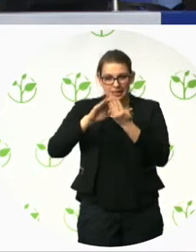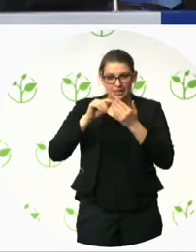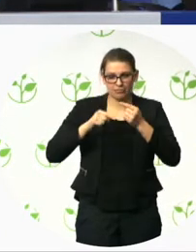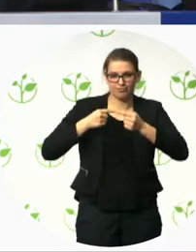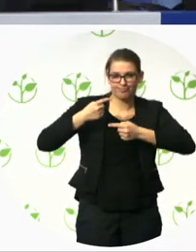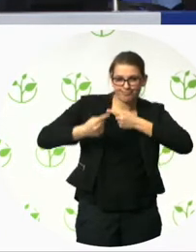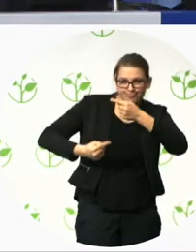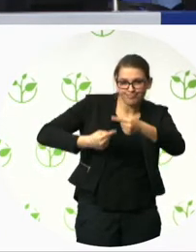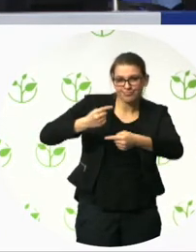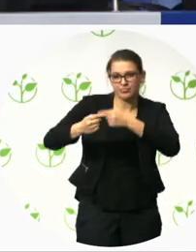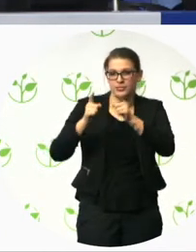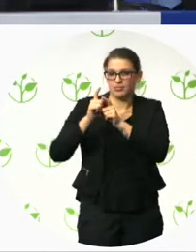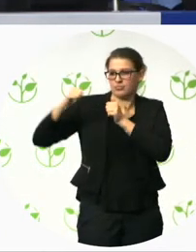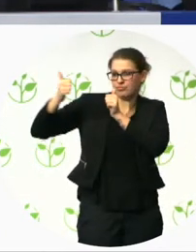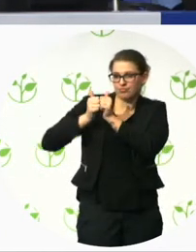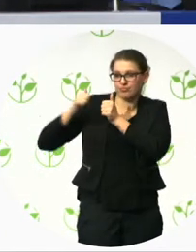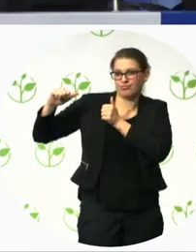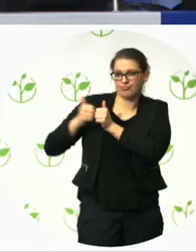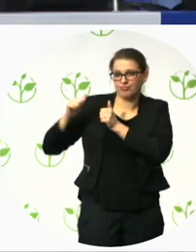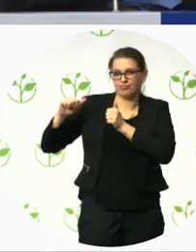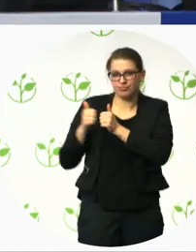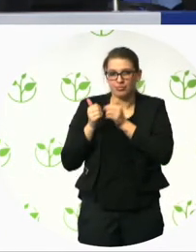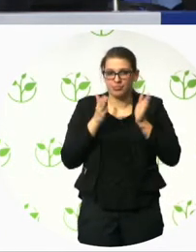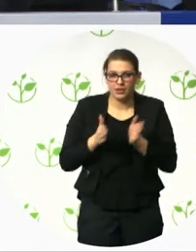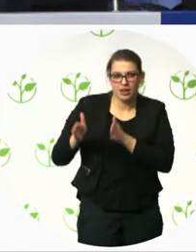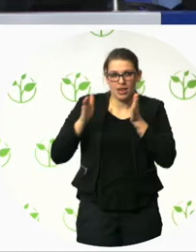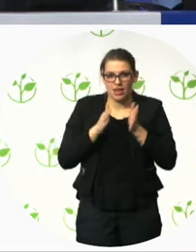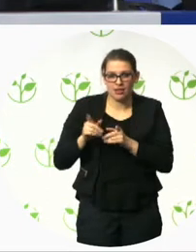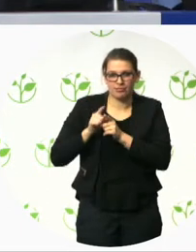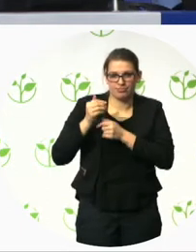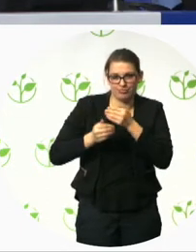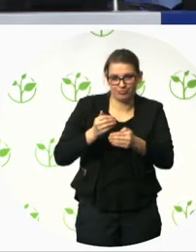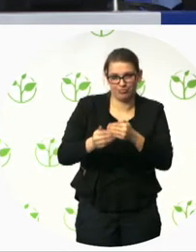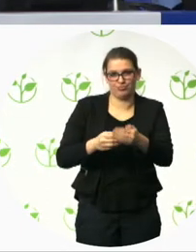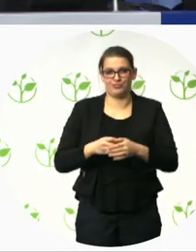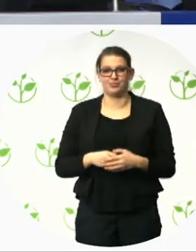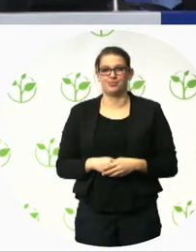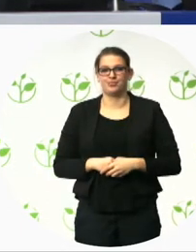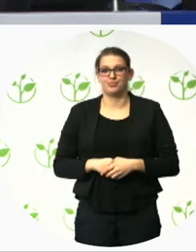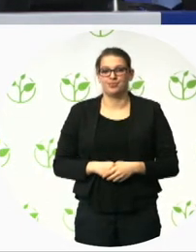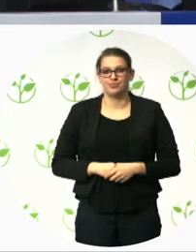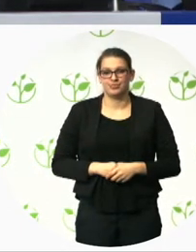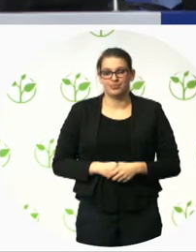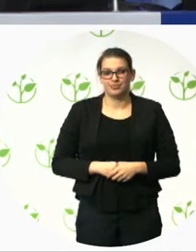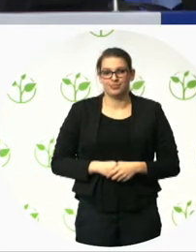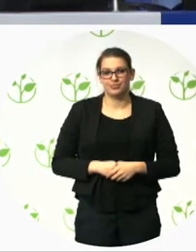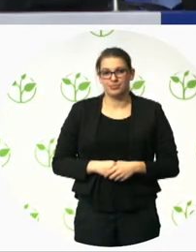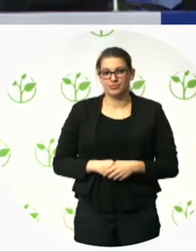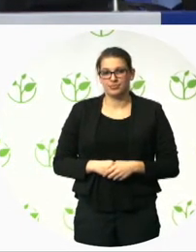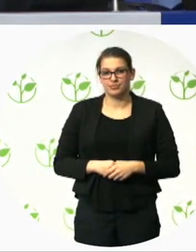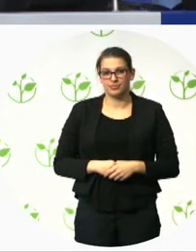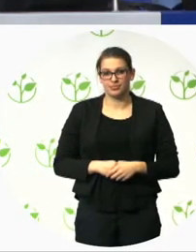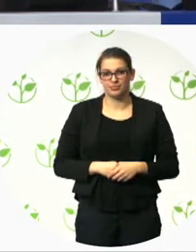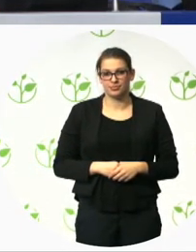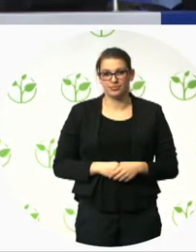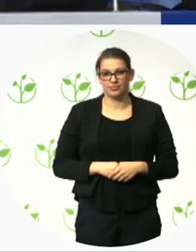Um, the forum achieved quite quick reputation. Just half a year, um, after